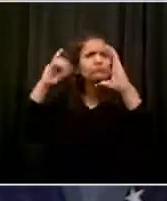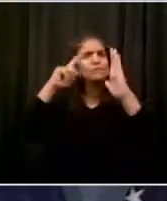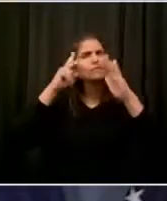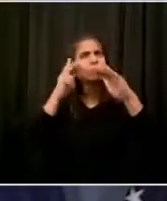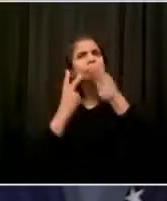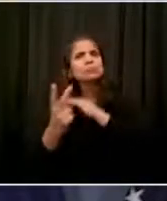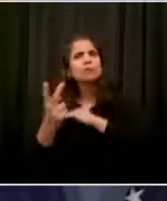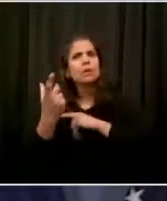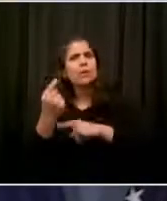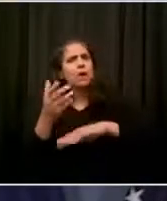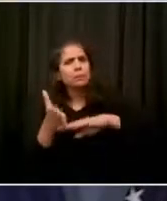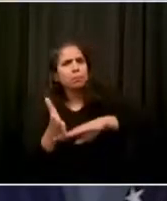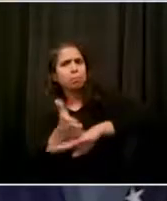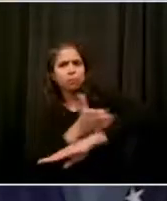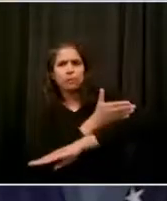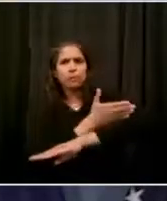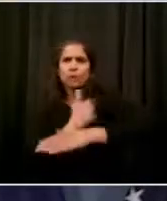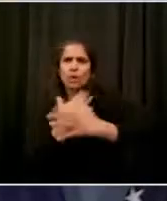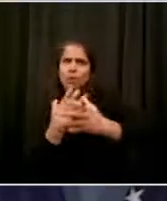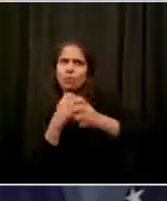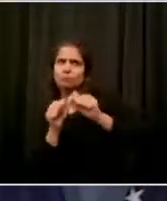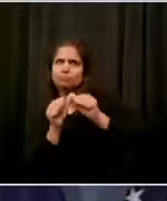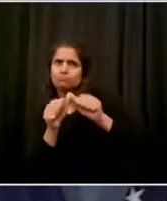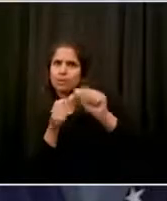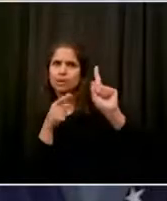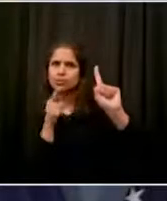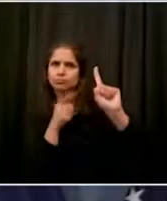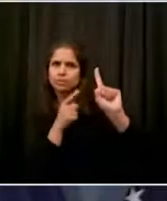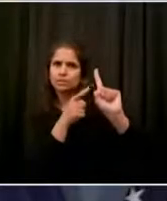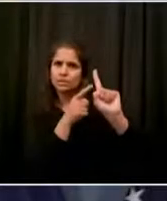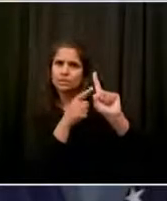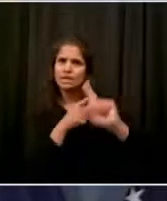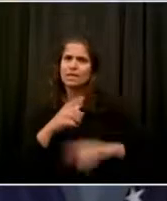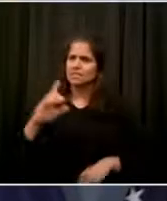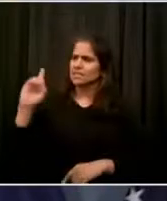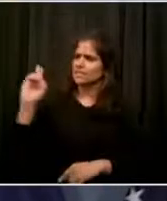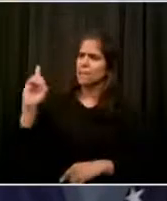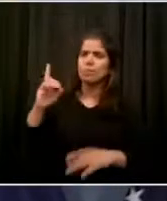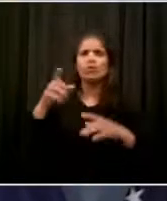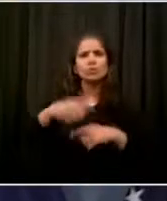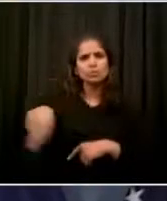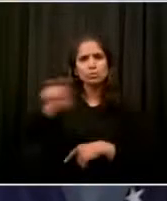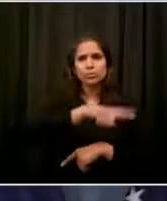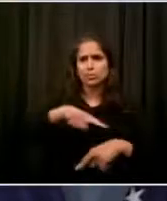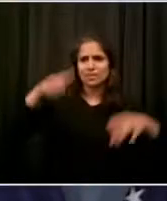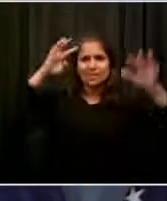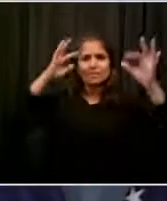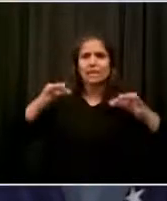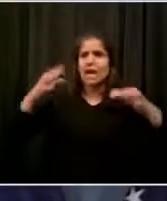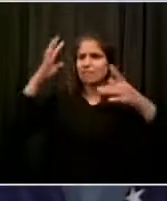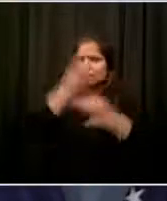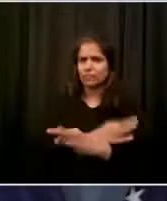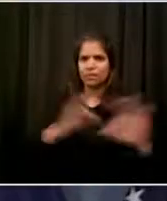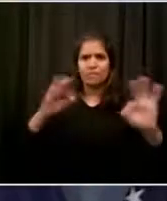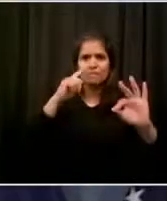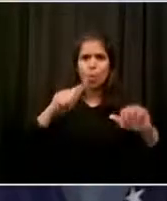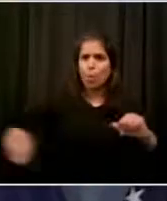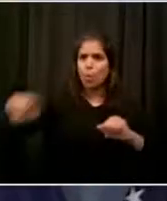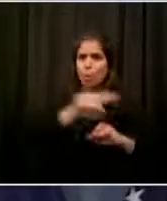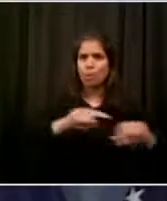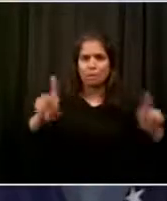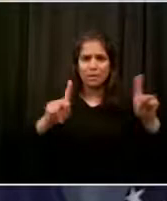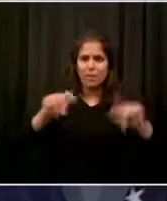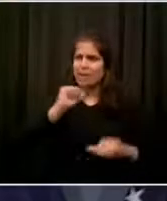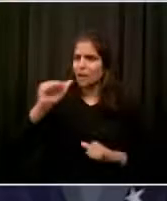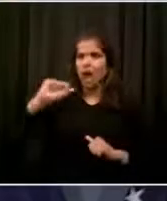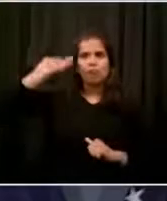very clear about the changes we're going to make. And so people should understand you know someone by what they have